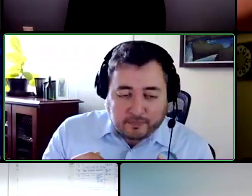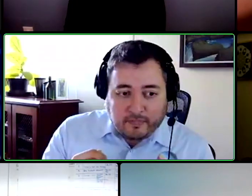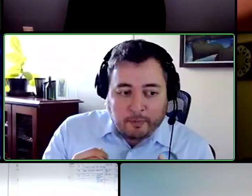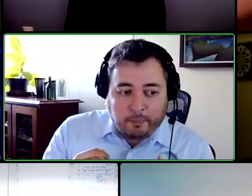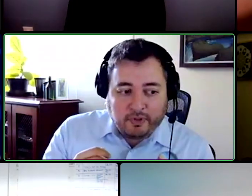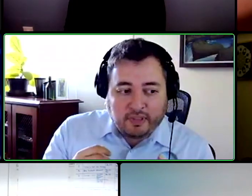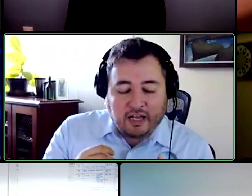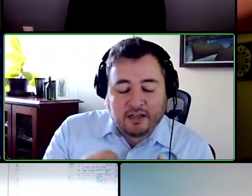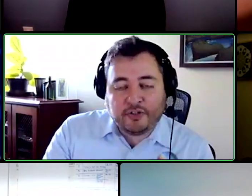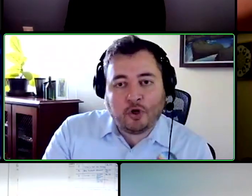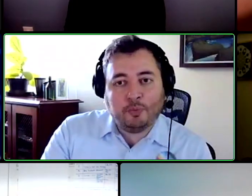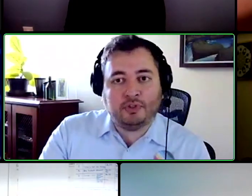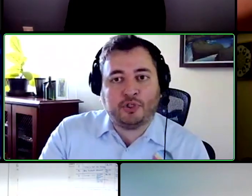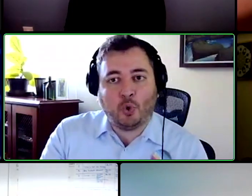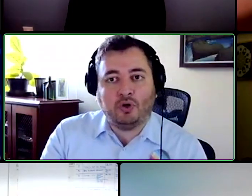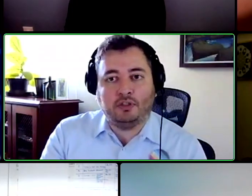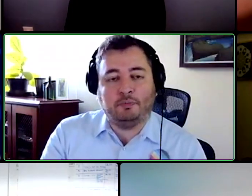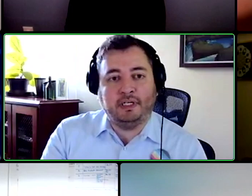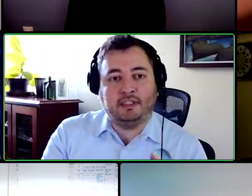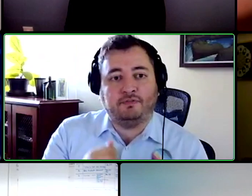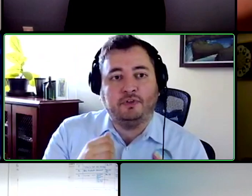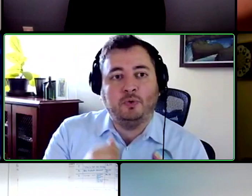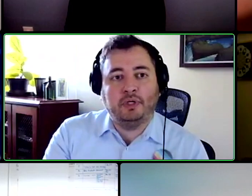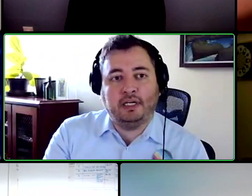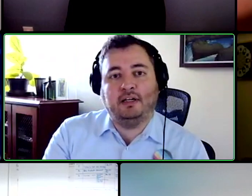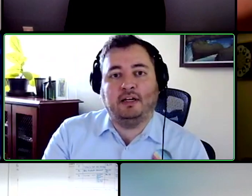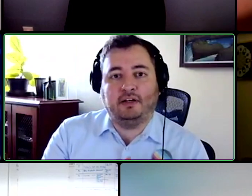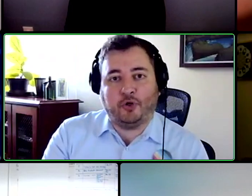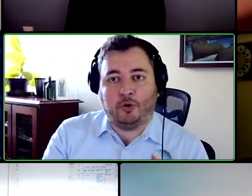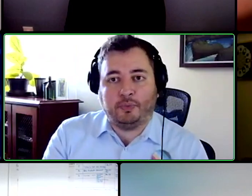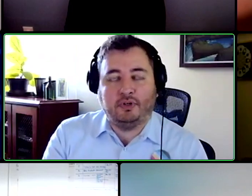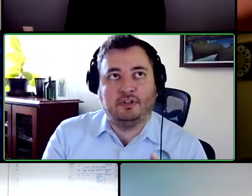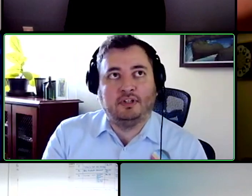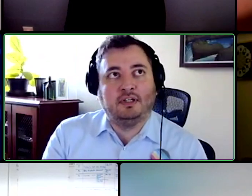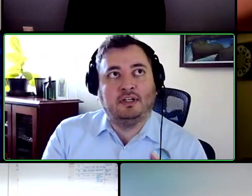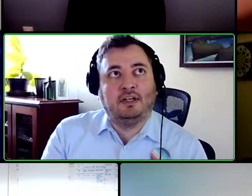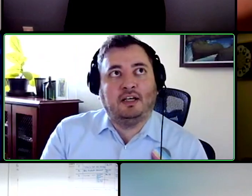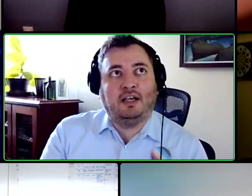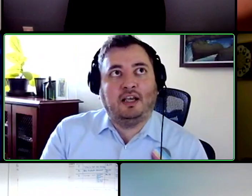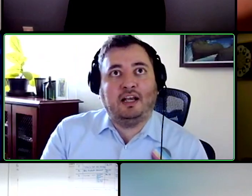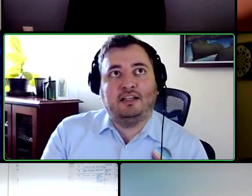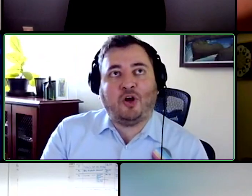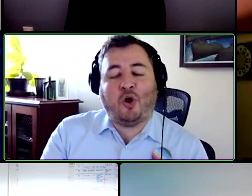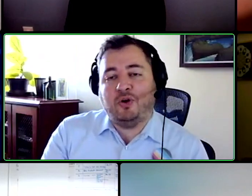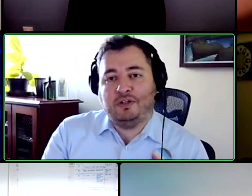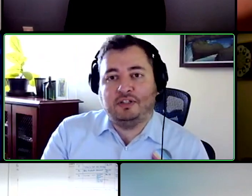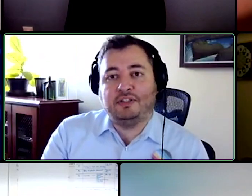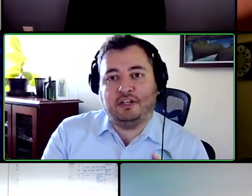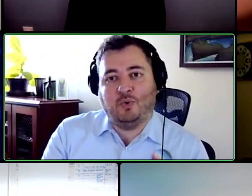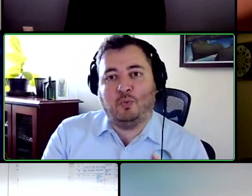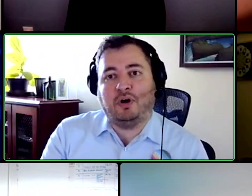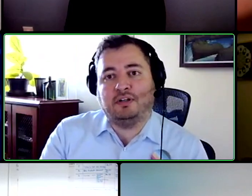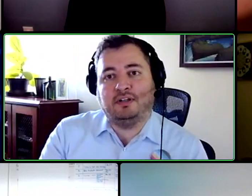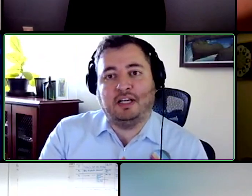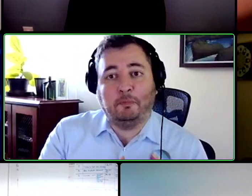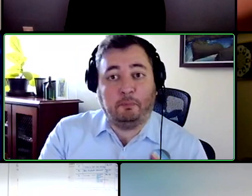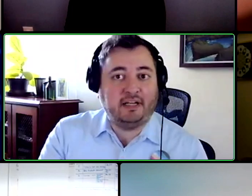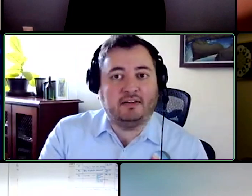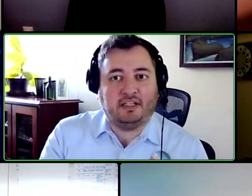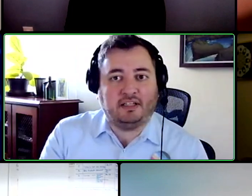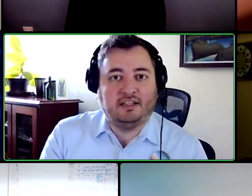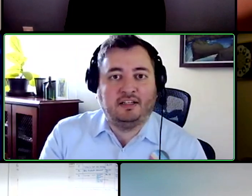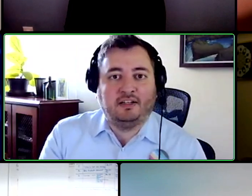but that interpreter shortage means if you need an interpreter it is hard to schedule one